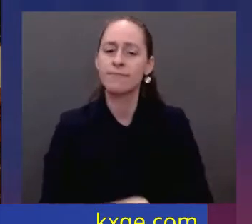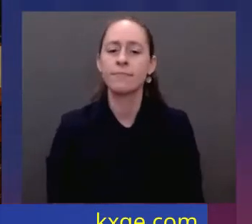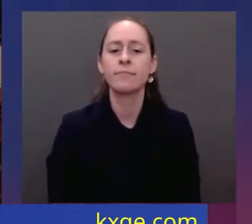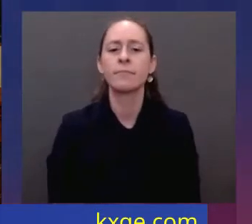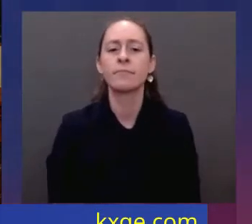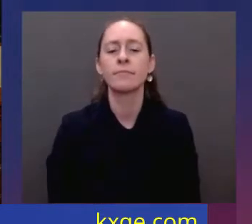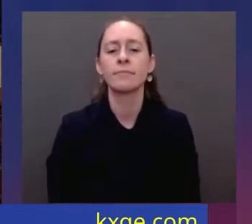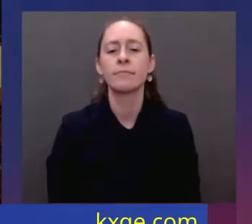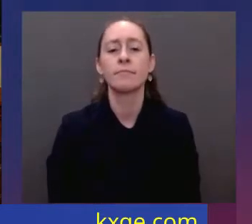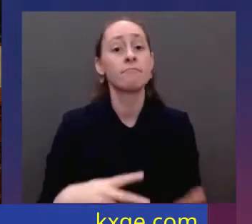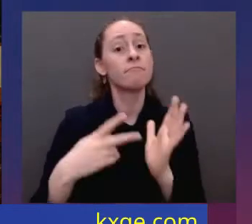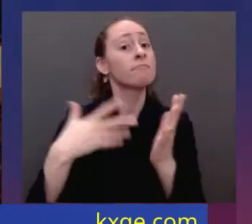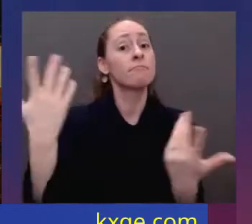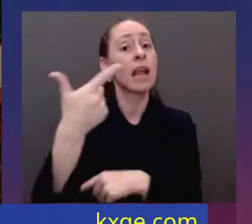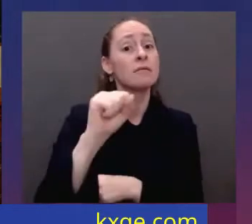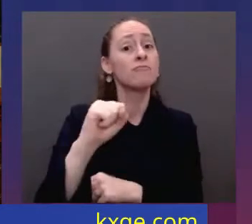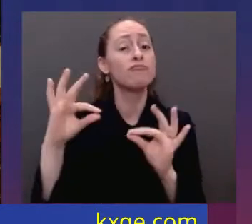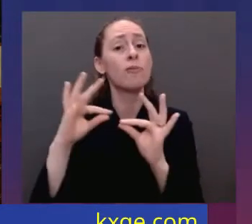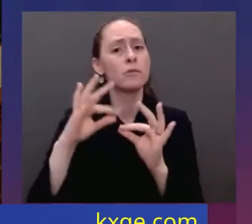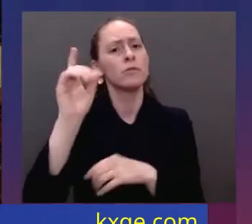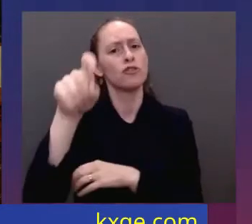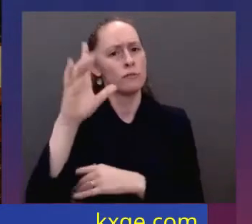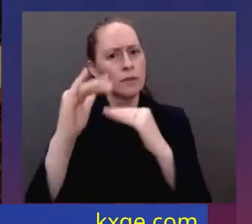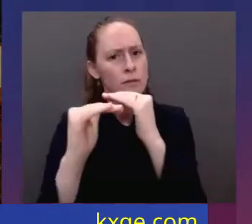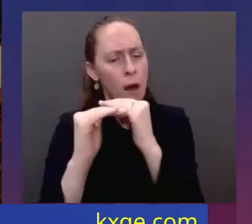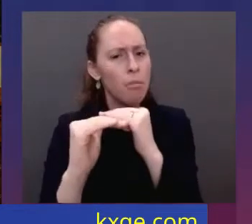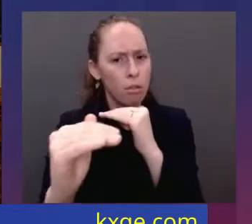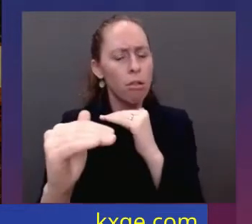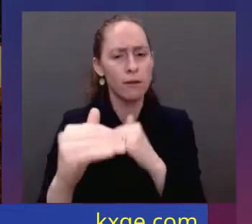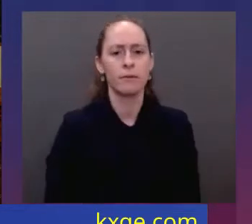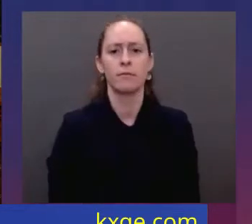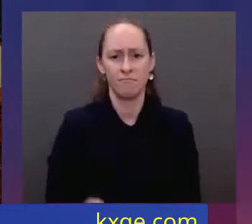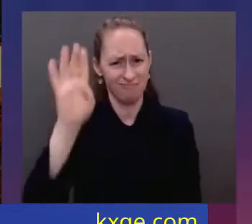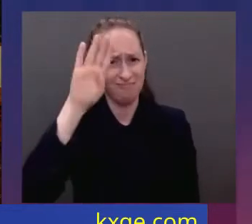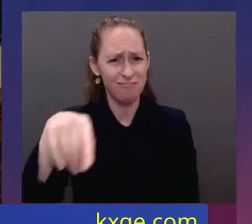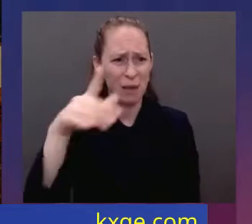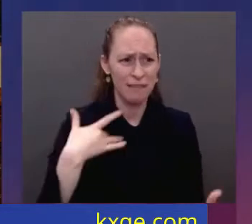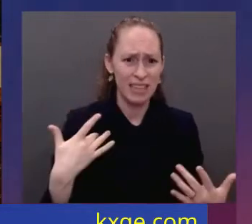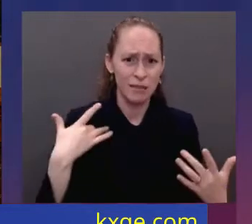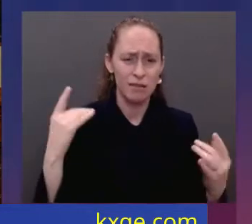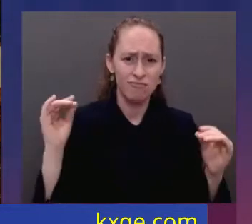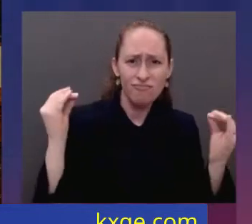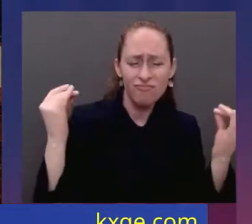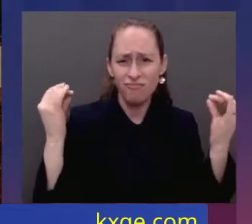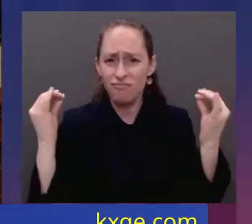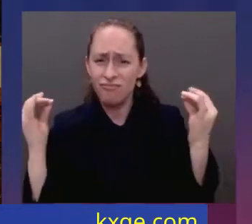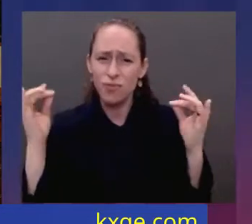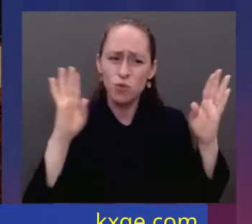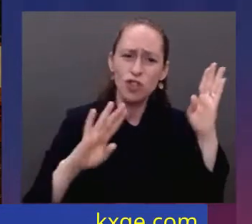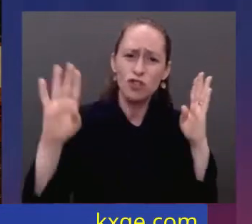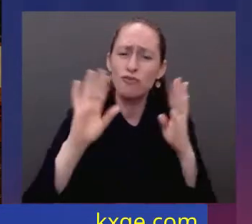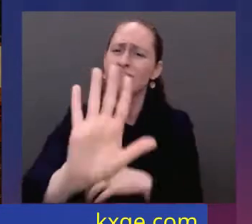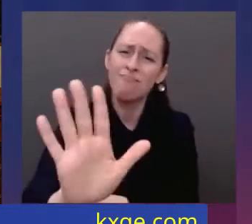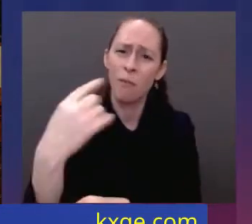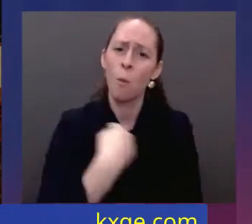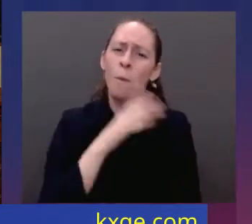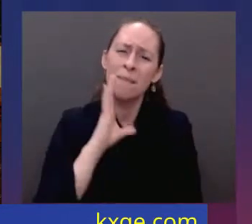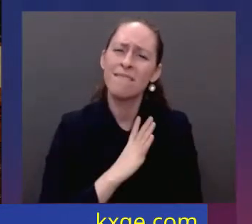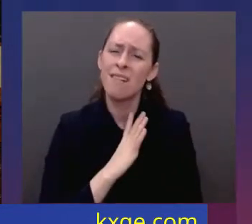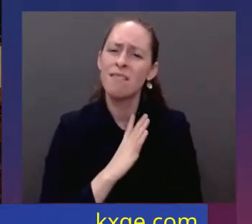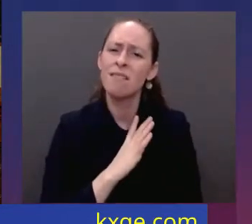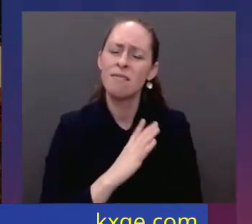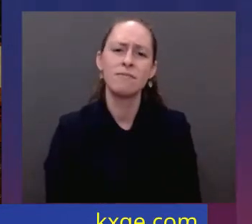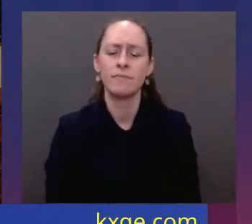but I know news about what's happening can seem alarming to all Americans. But I want you to know, we're going to be okay. We're going to be okay. When the history of this era is written,